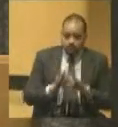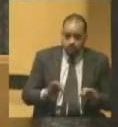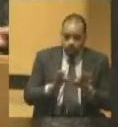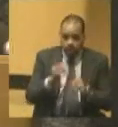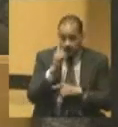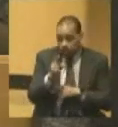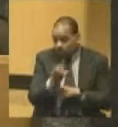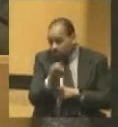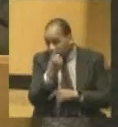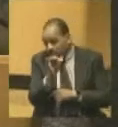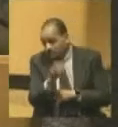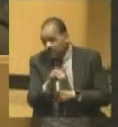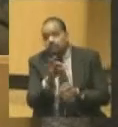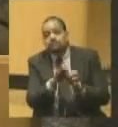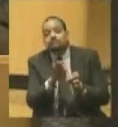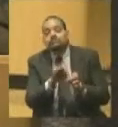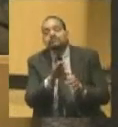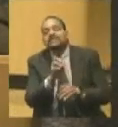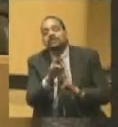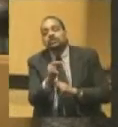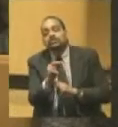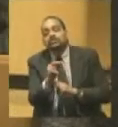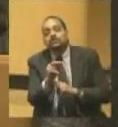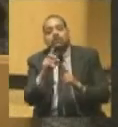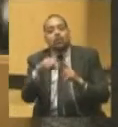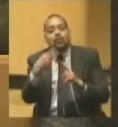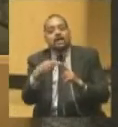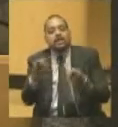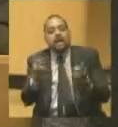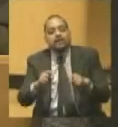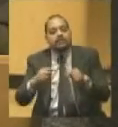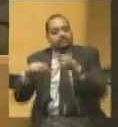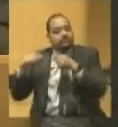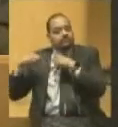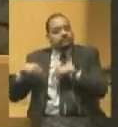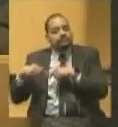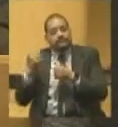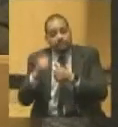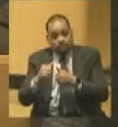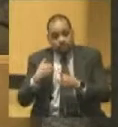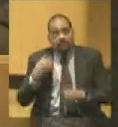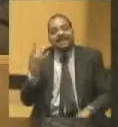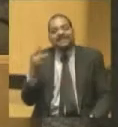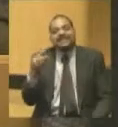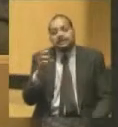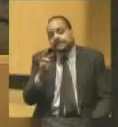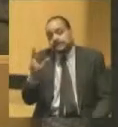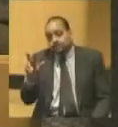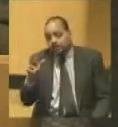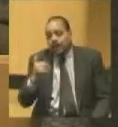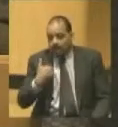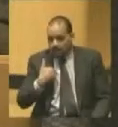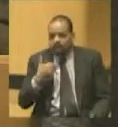elections is their timing. Remember, there really were elections, important ones, in 1863. And